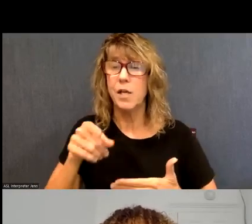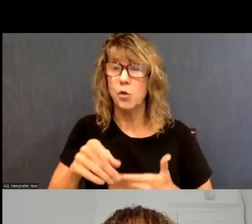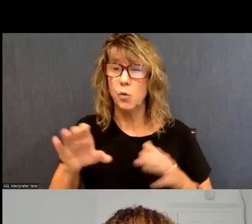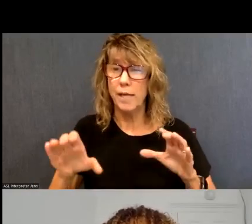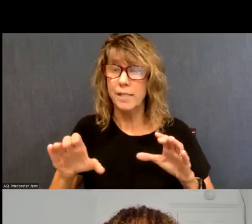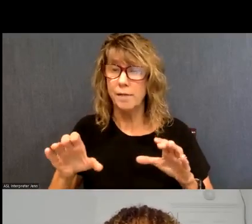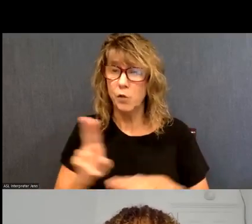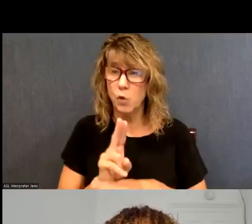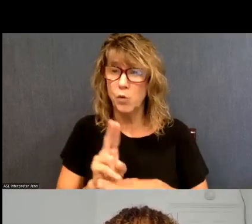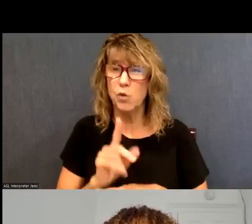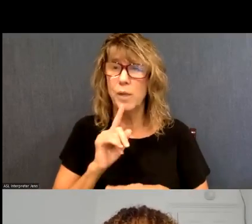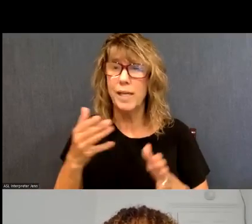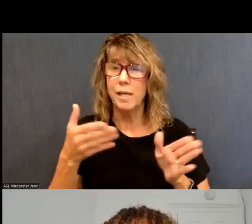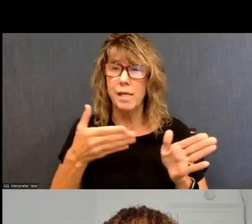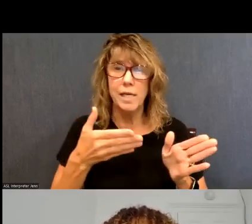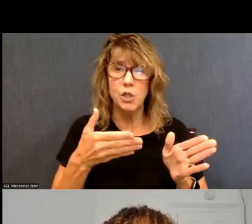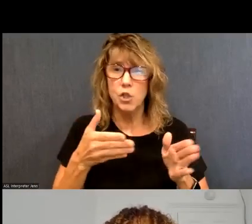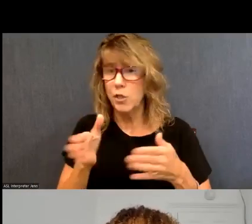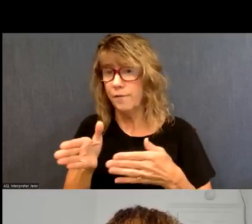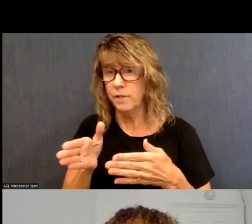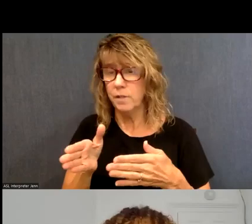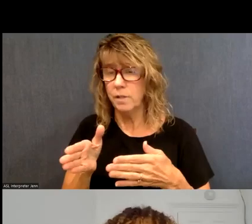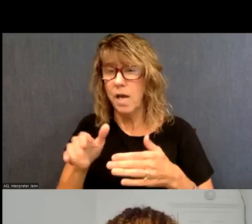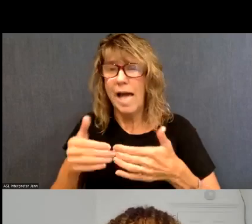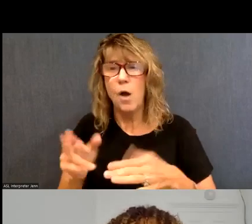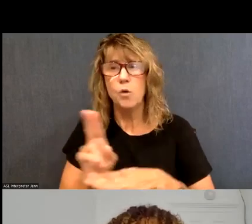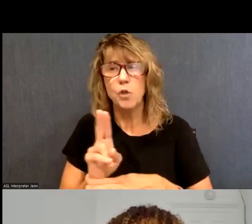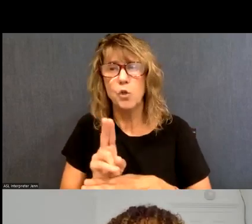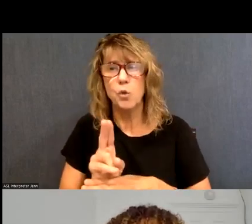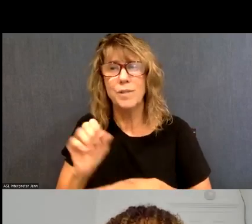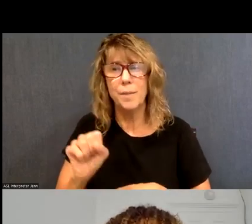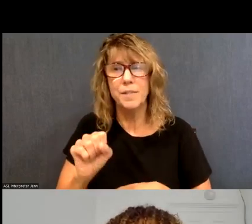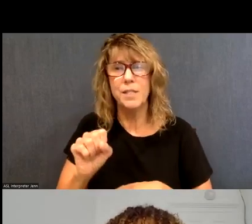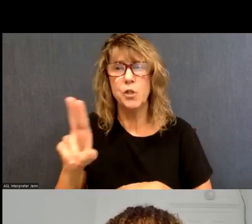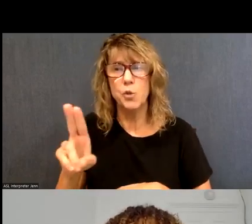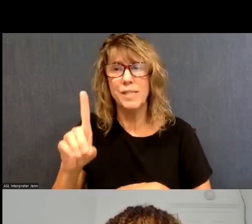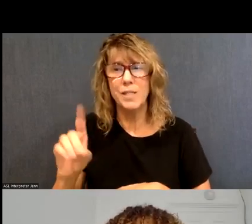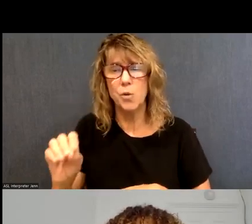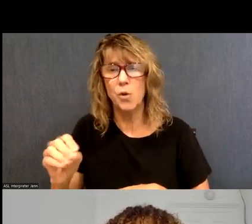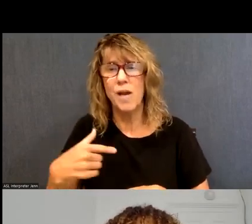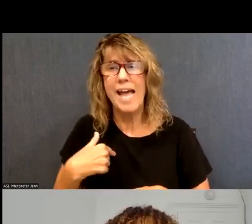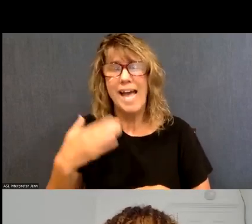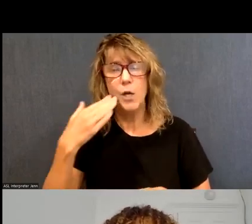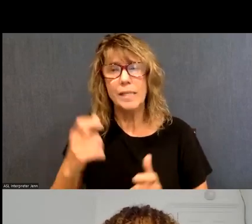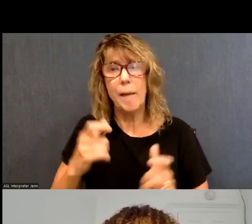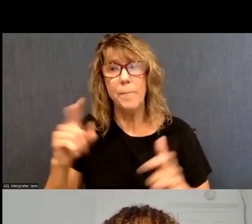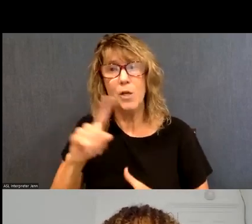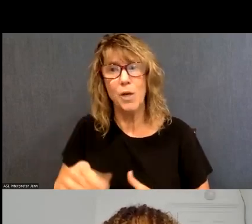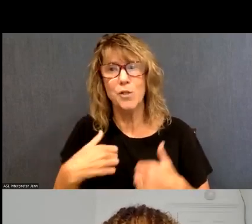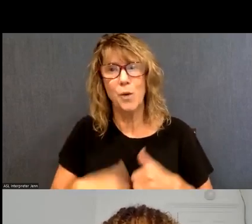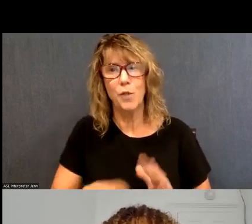system focused on substance use disorders. It just, I know this is a big question and probably two minutes, but